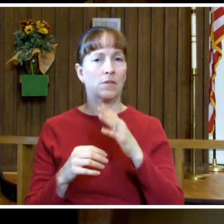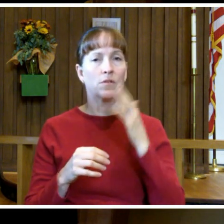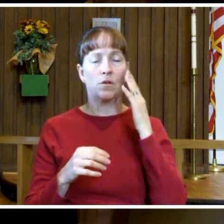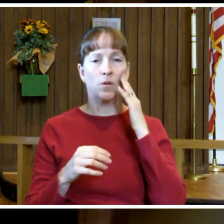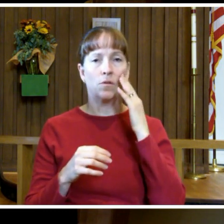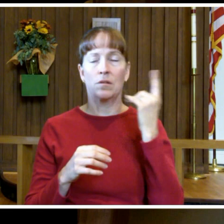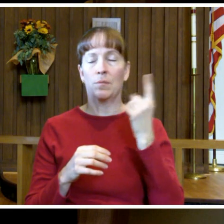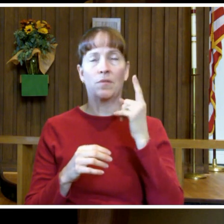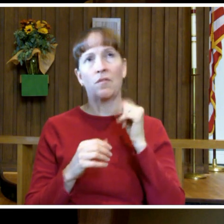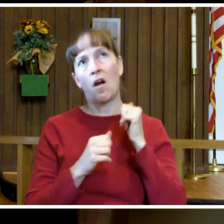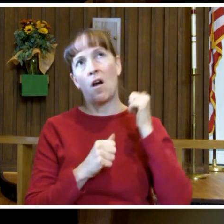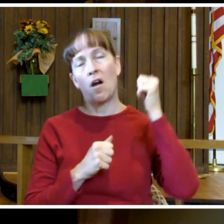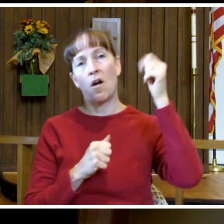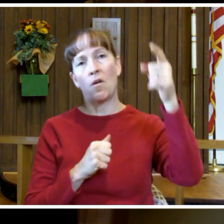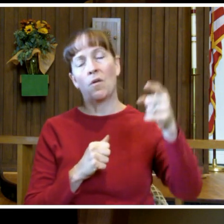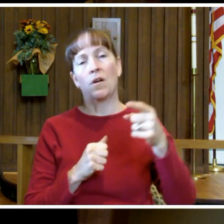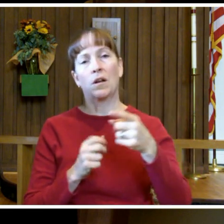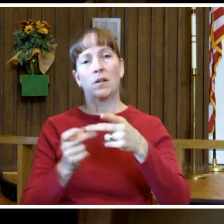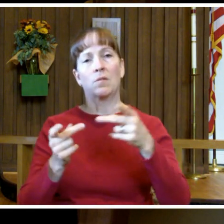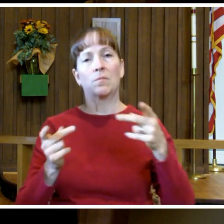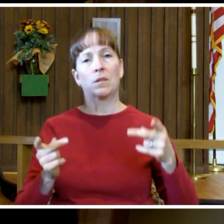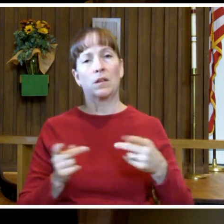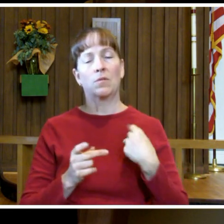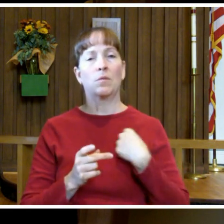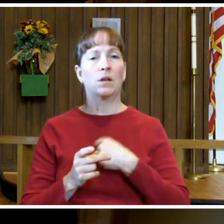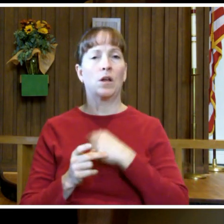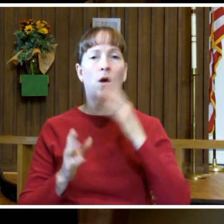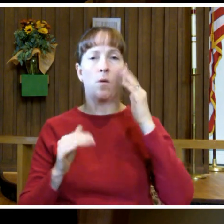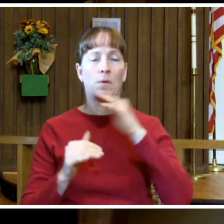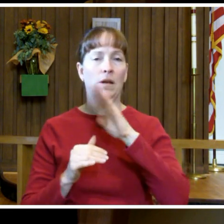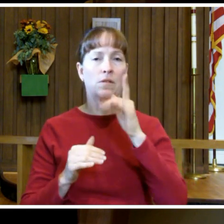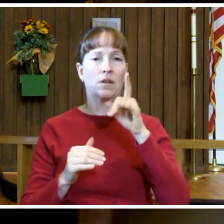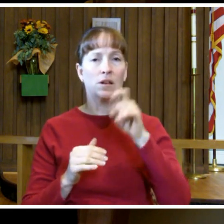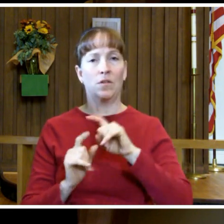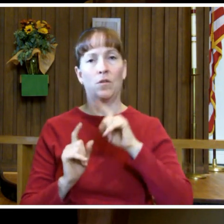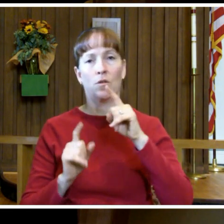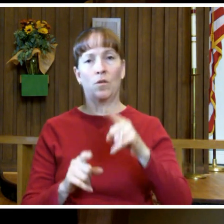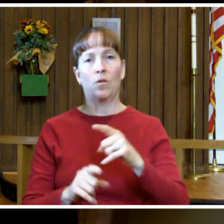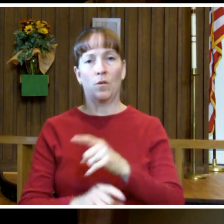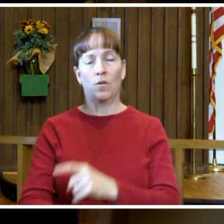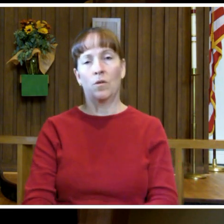somewhere far away, in a place that we hope we never have to go.